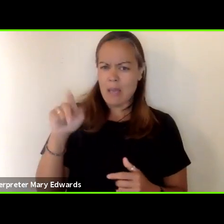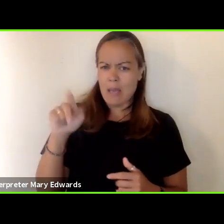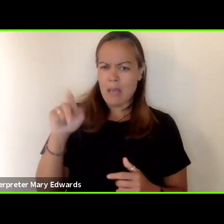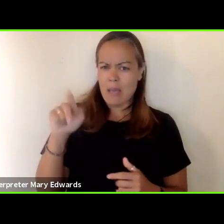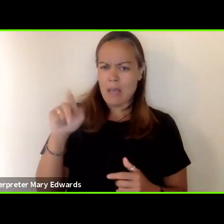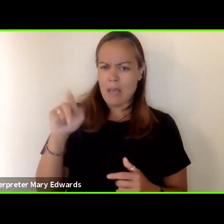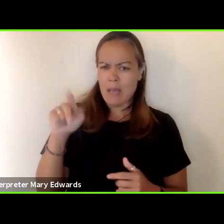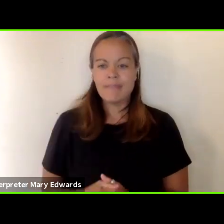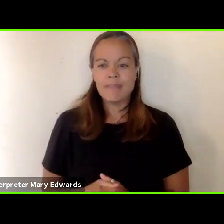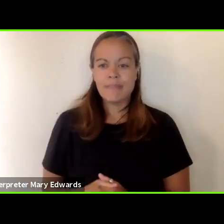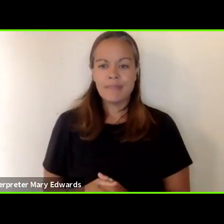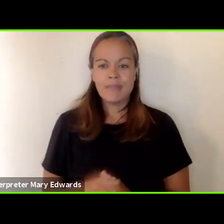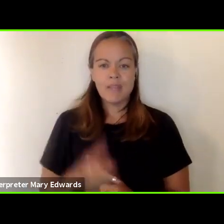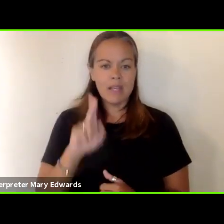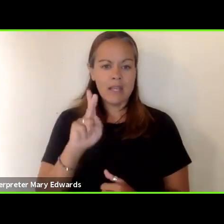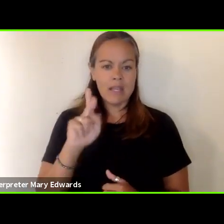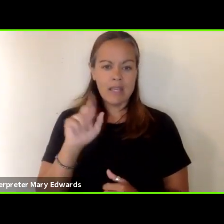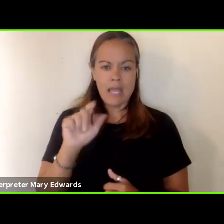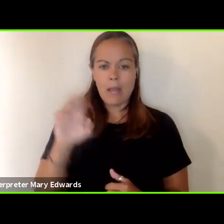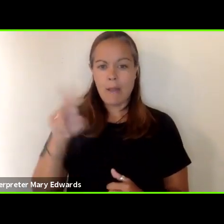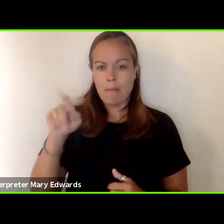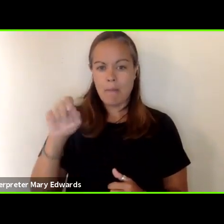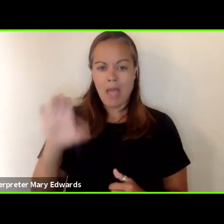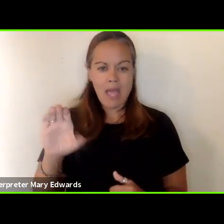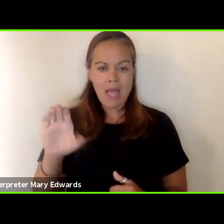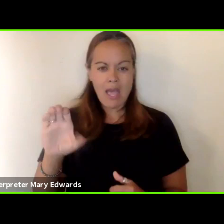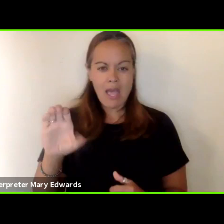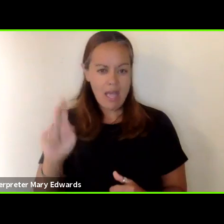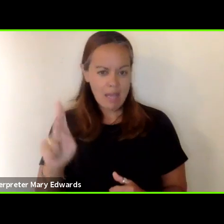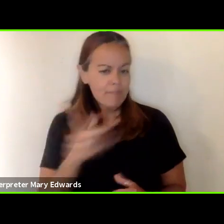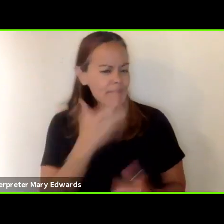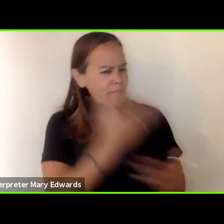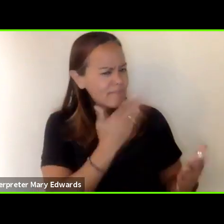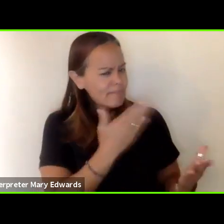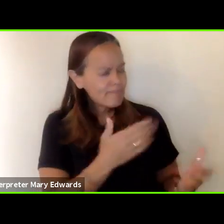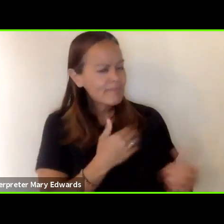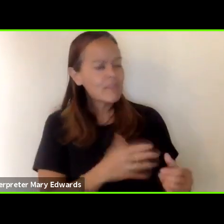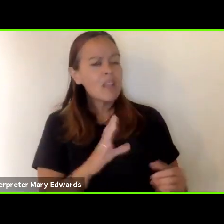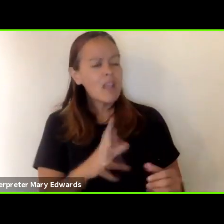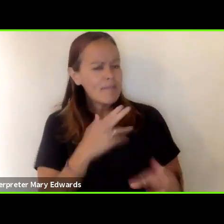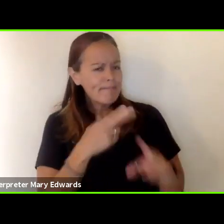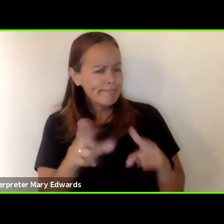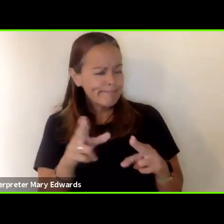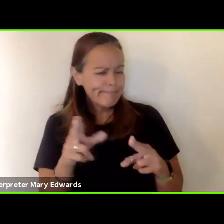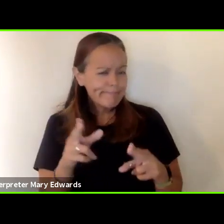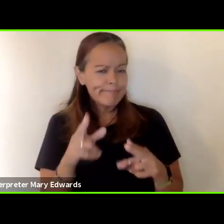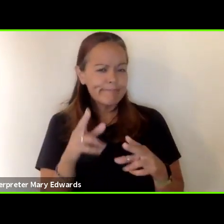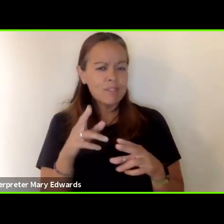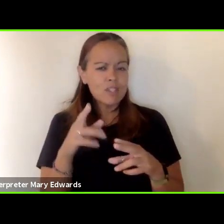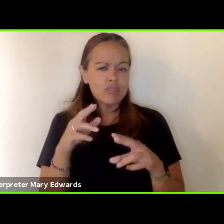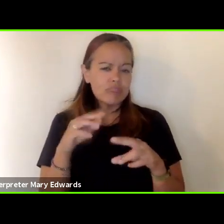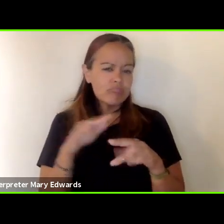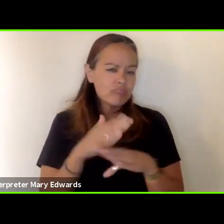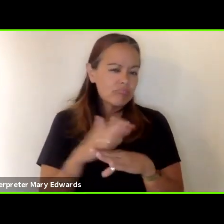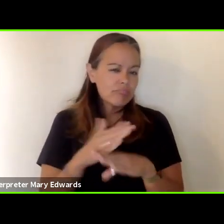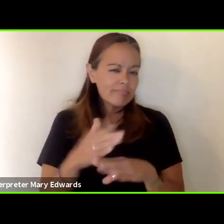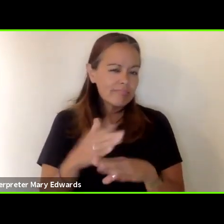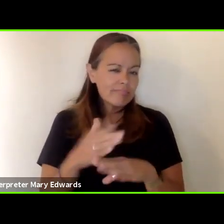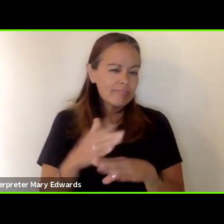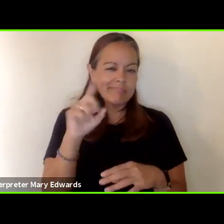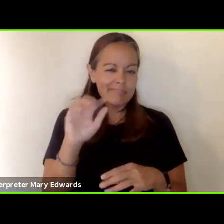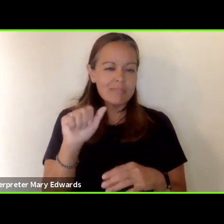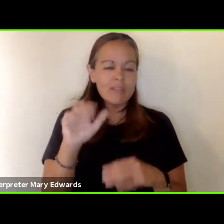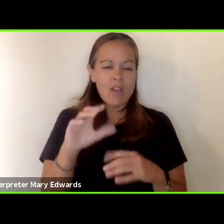thank you thank you dr shende i will briefly share some of the latest data on the